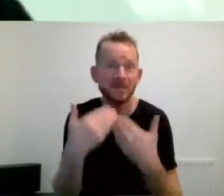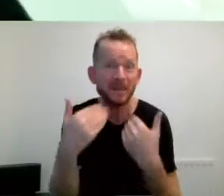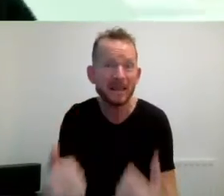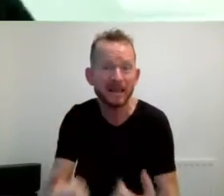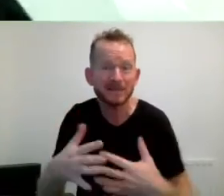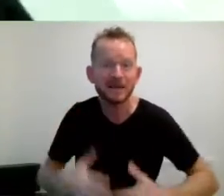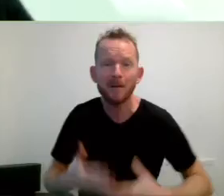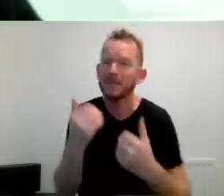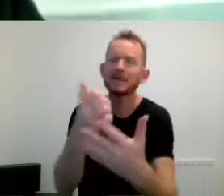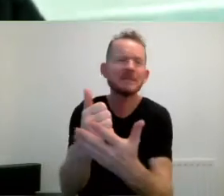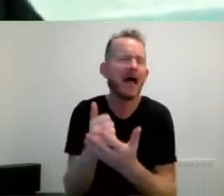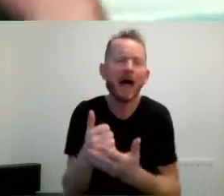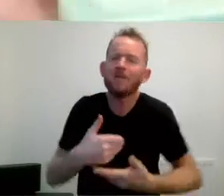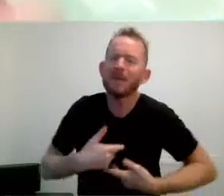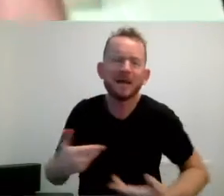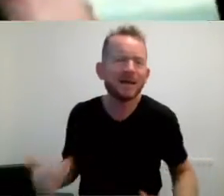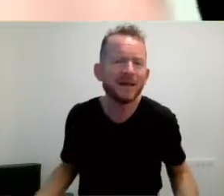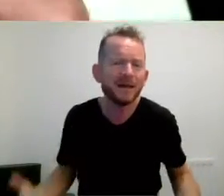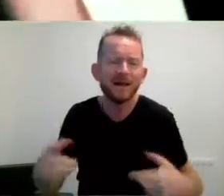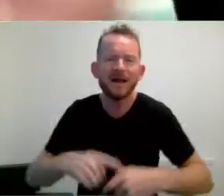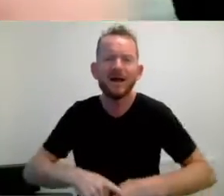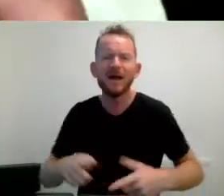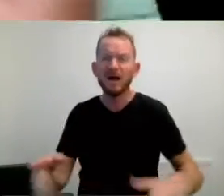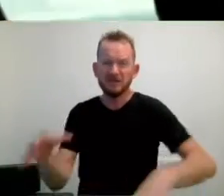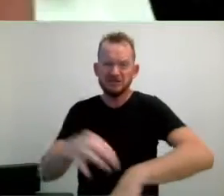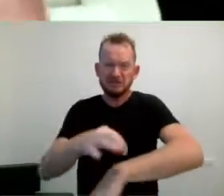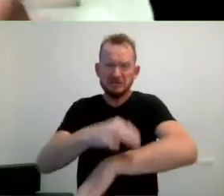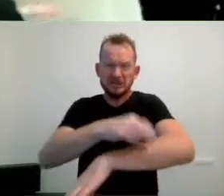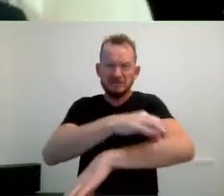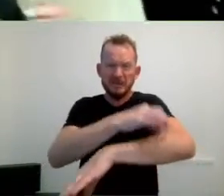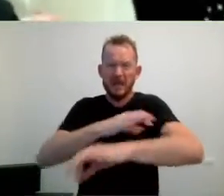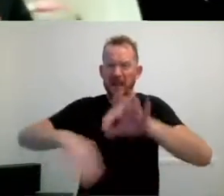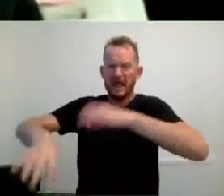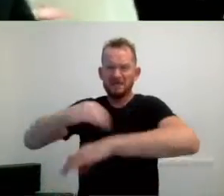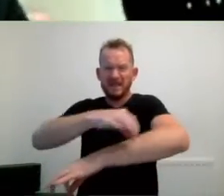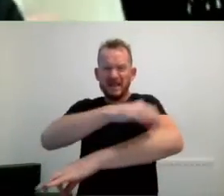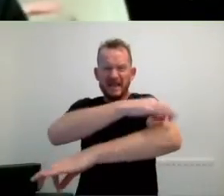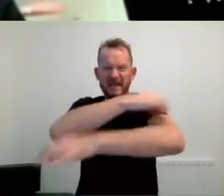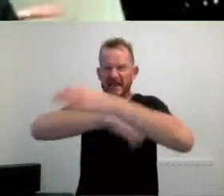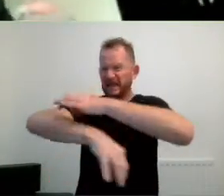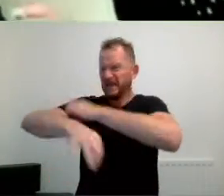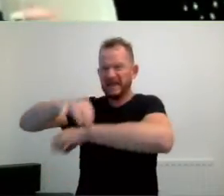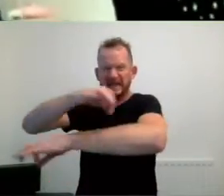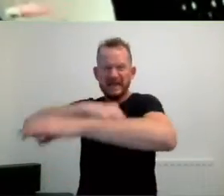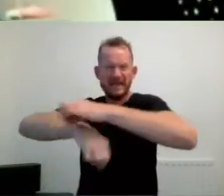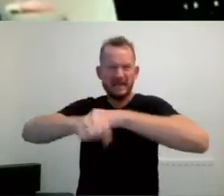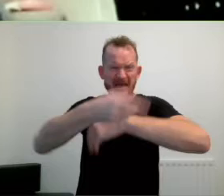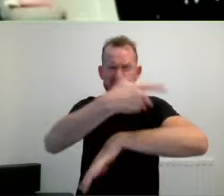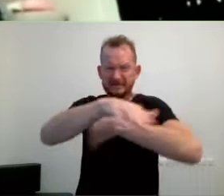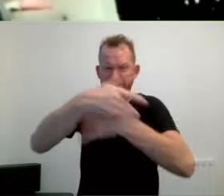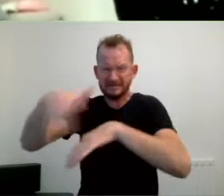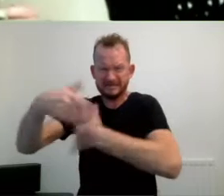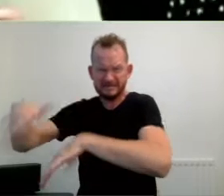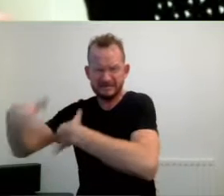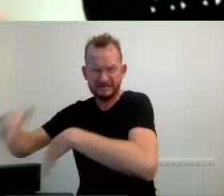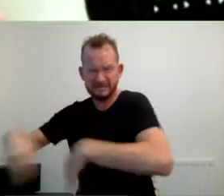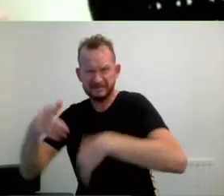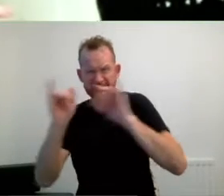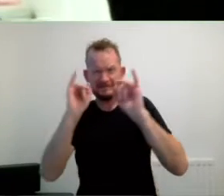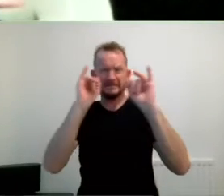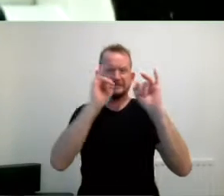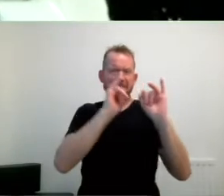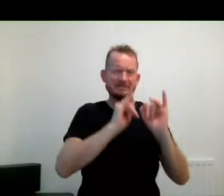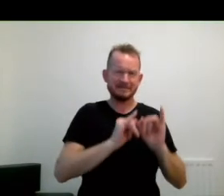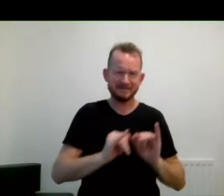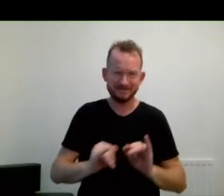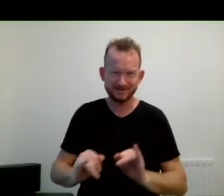please, won't you please help me Cause he said he can't feel me like a plea The